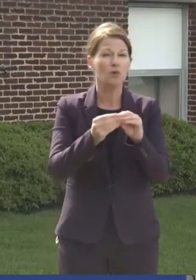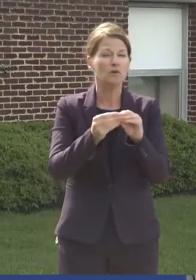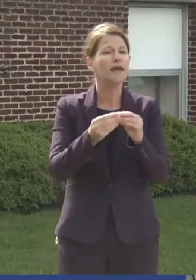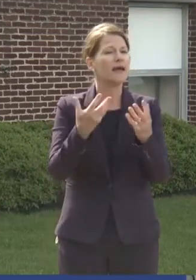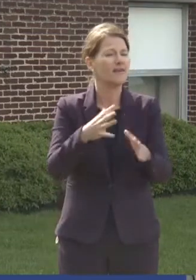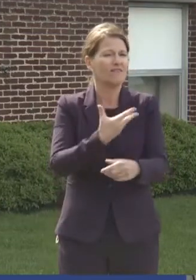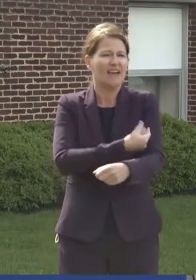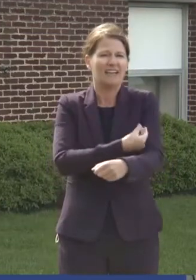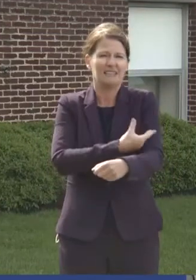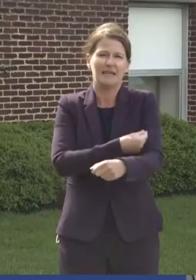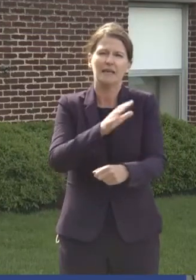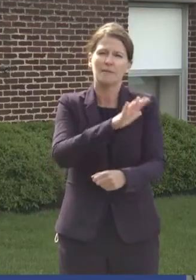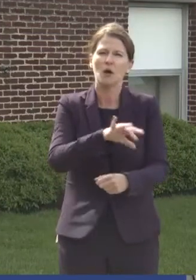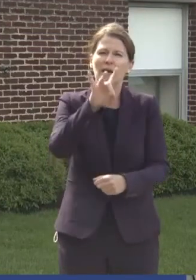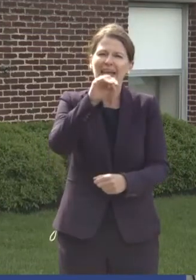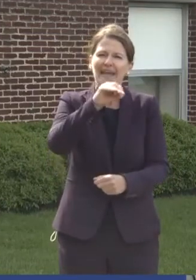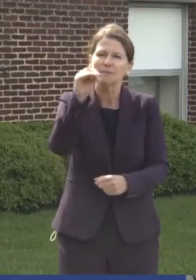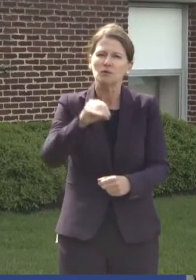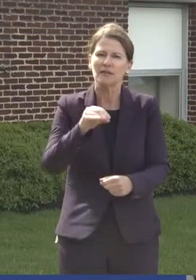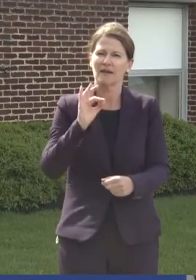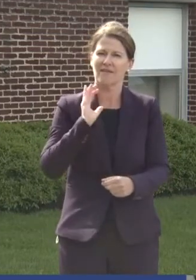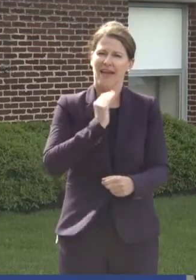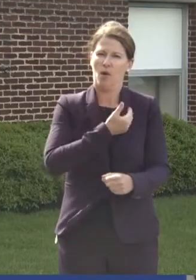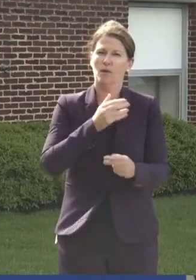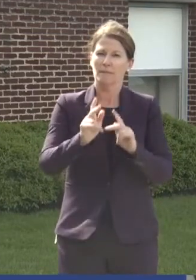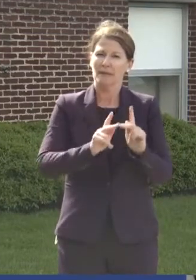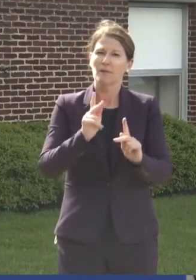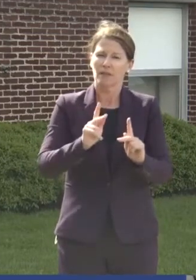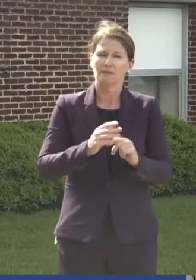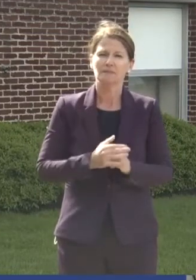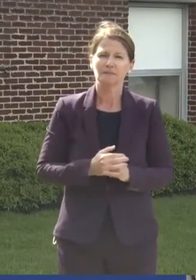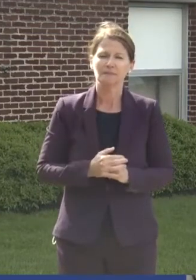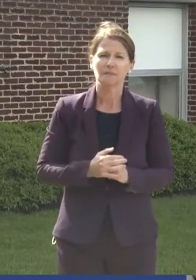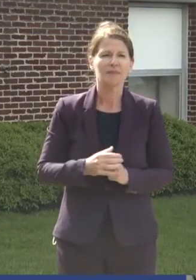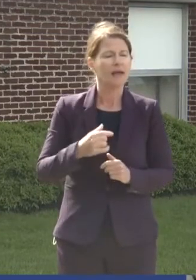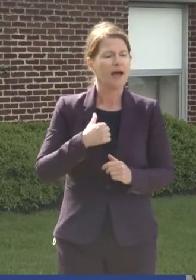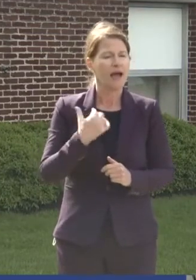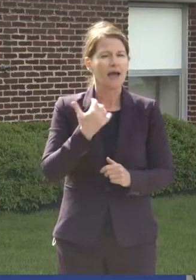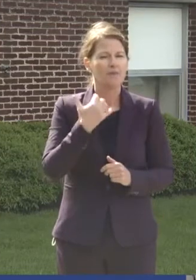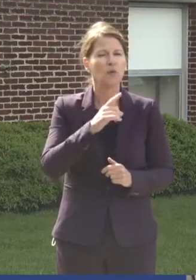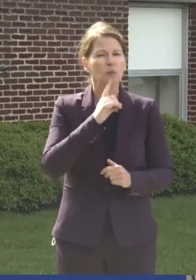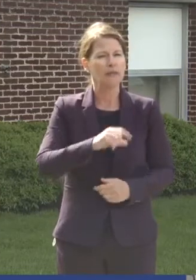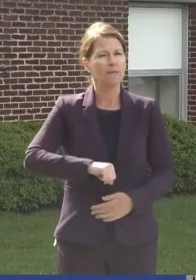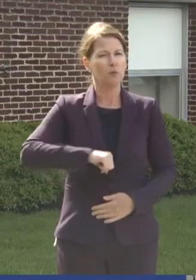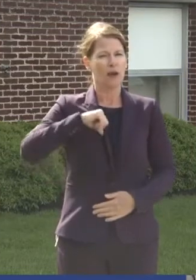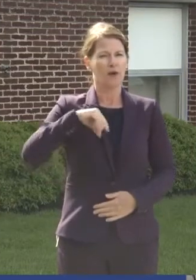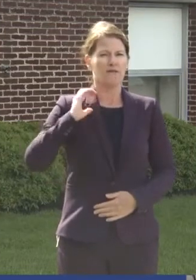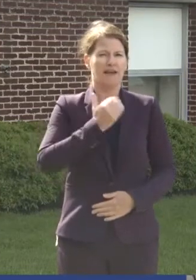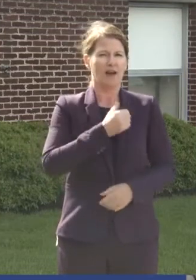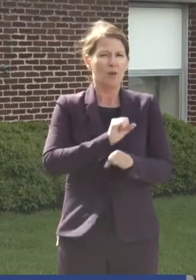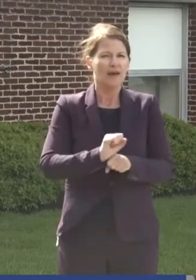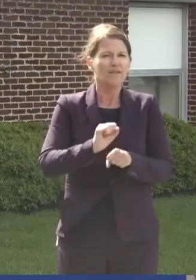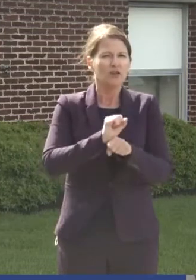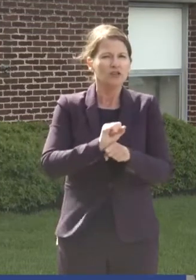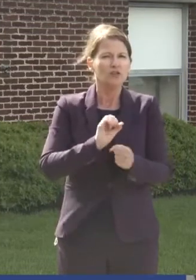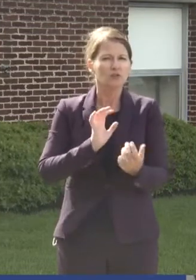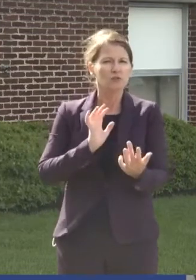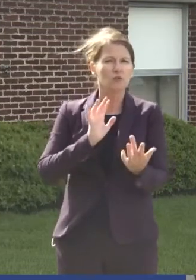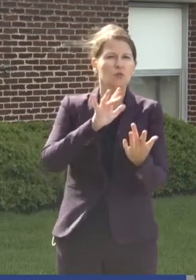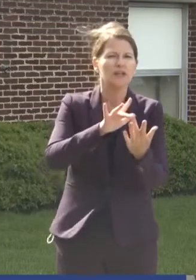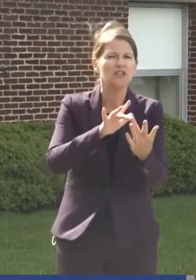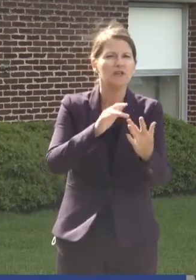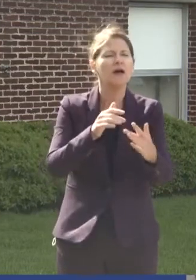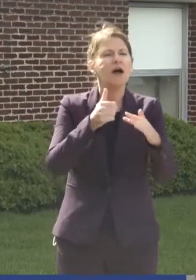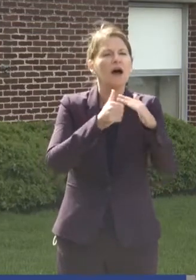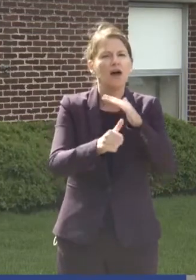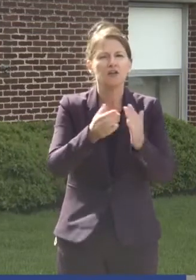have vaccinated nearly 80% of our people. I'm particularly proud of our efforts to reach underserved